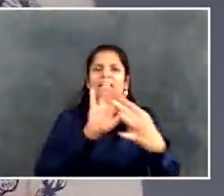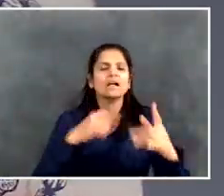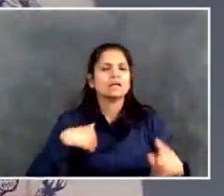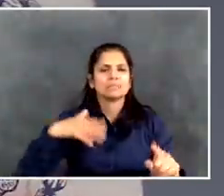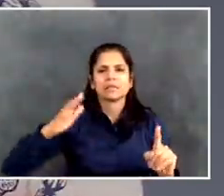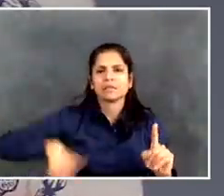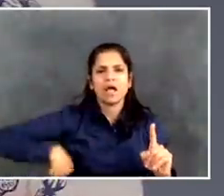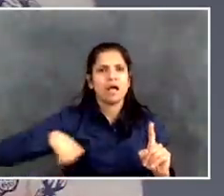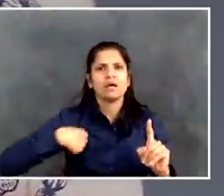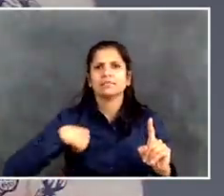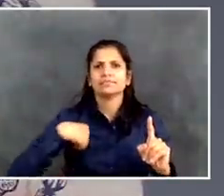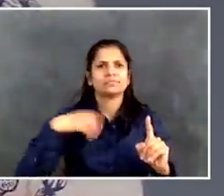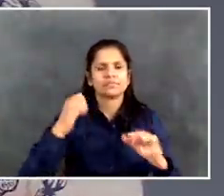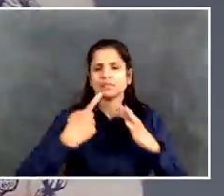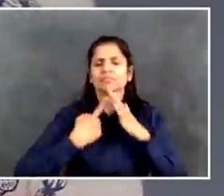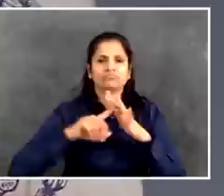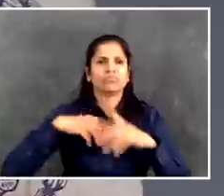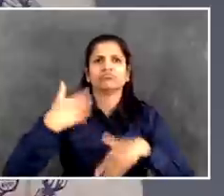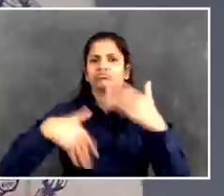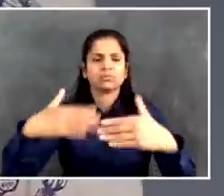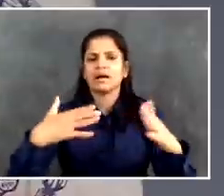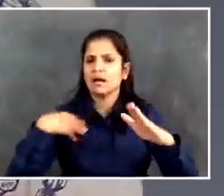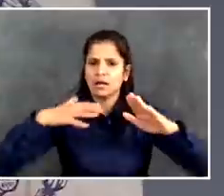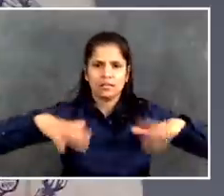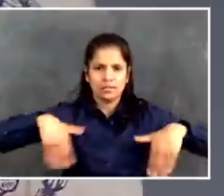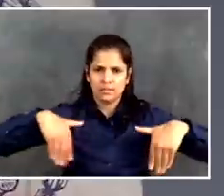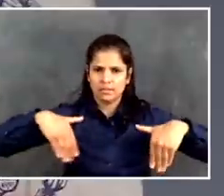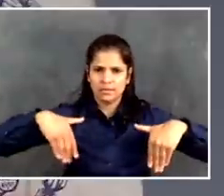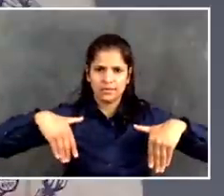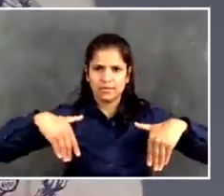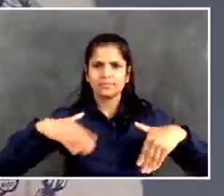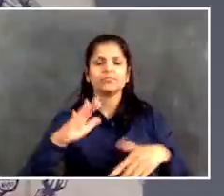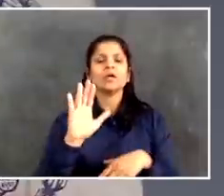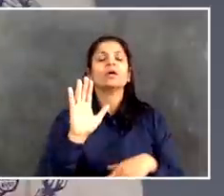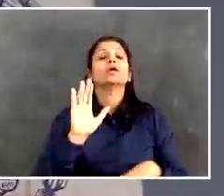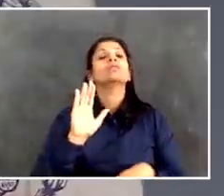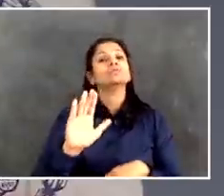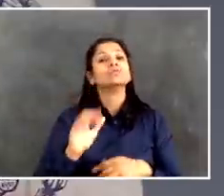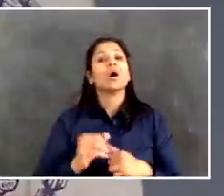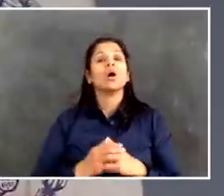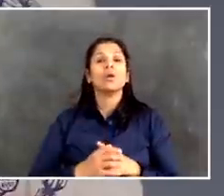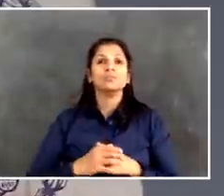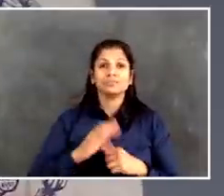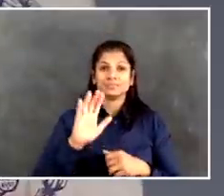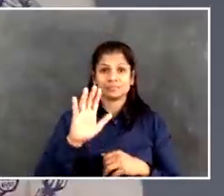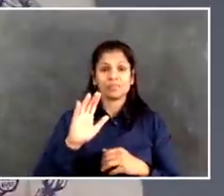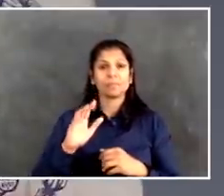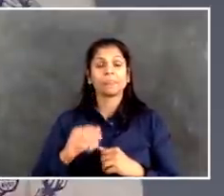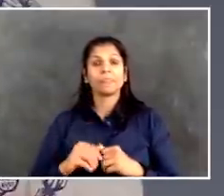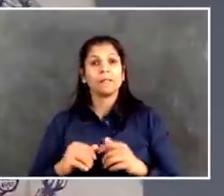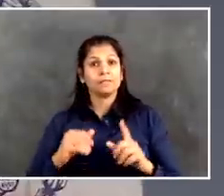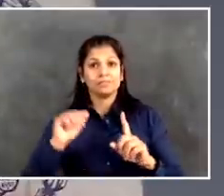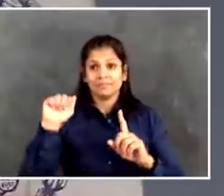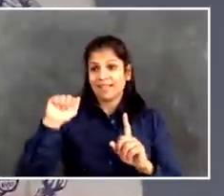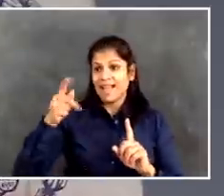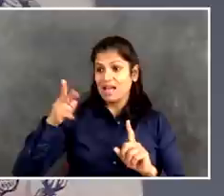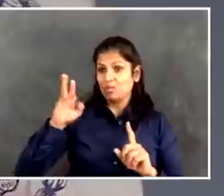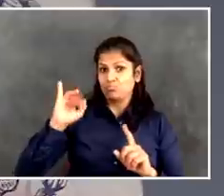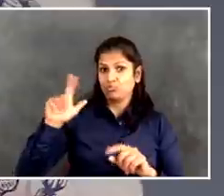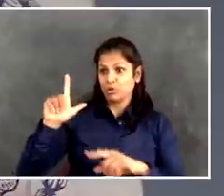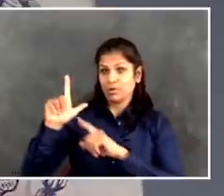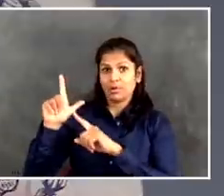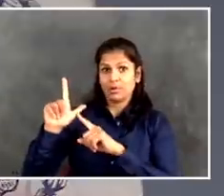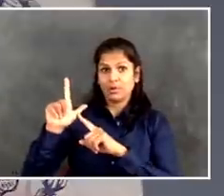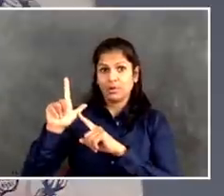building up summer youth employment. That all would have been underway already at this point in April. And when we did the budget,